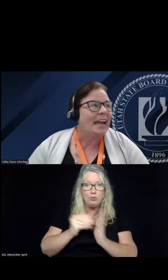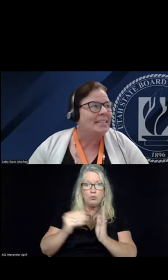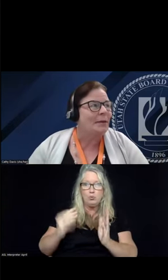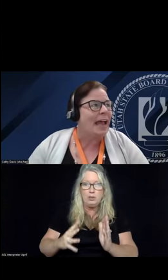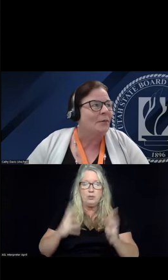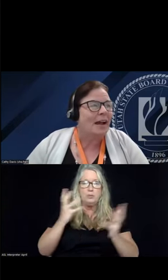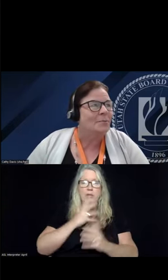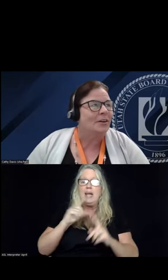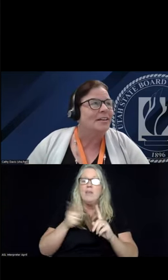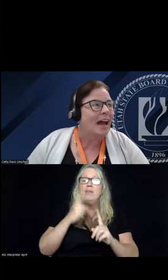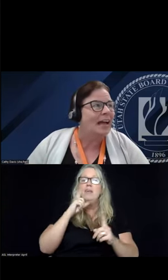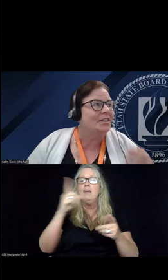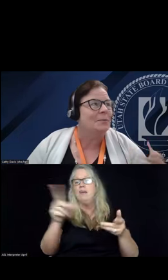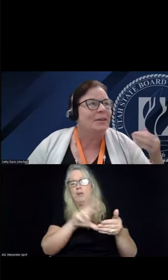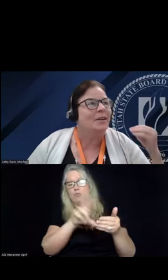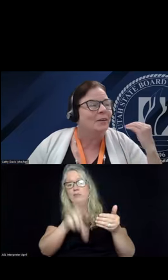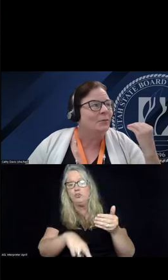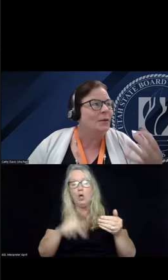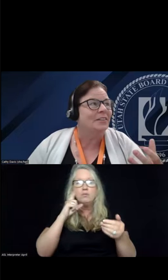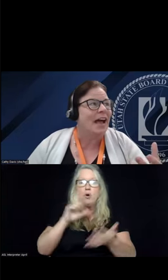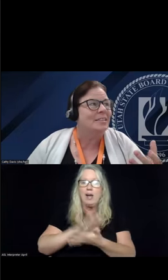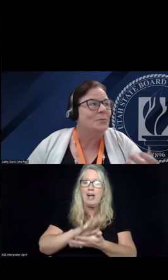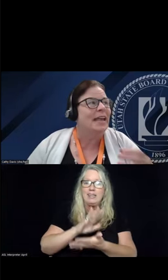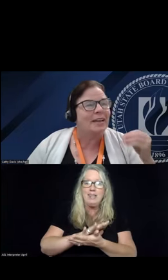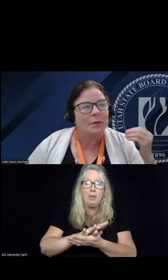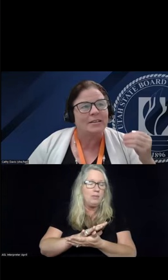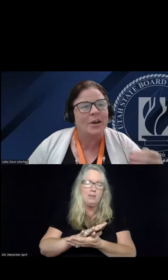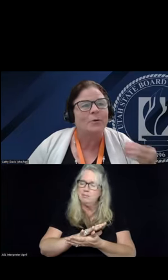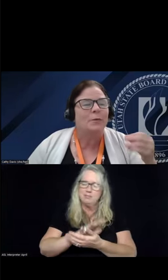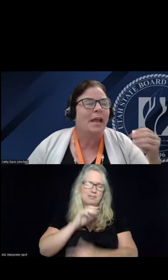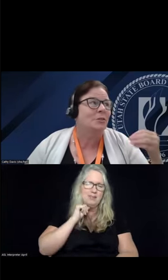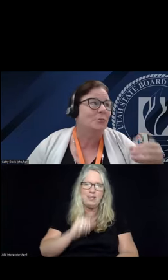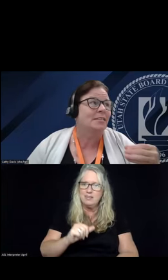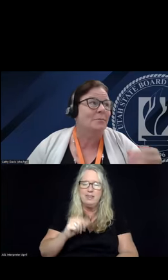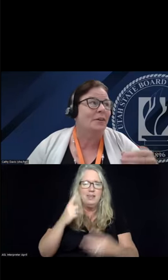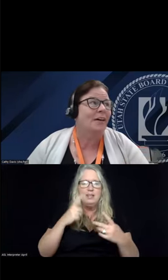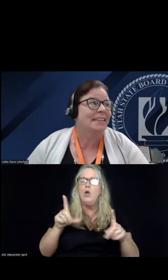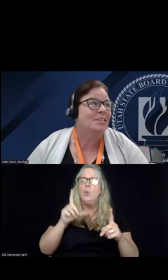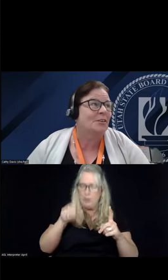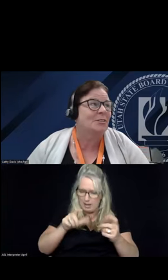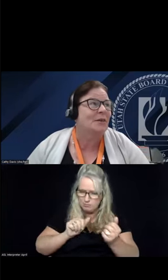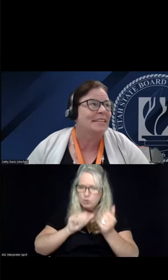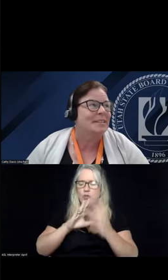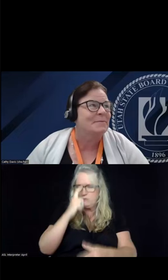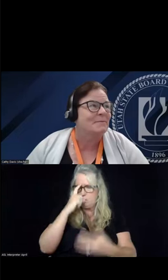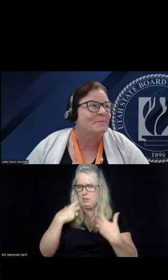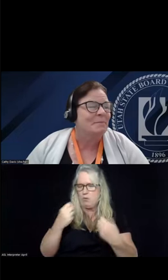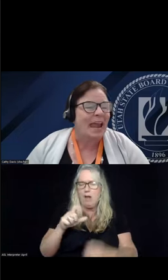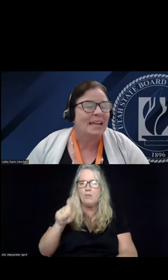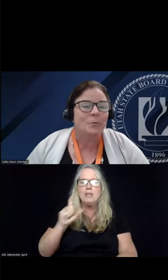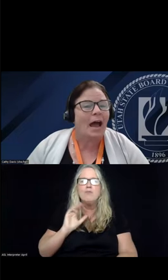the academic outcomes are not going to be realized. We know that we have to address the mental health needs of our students.